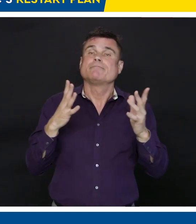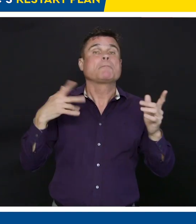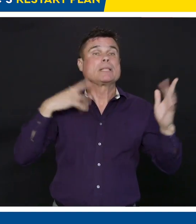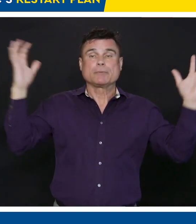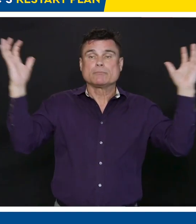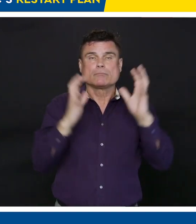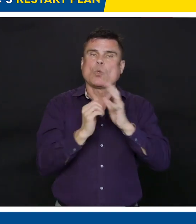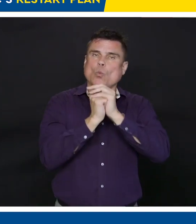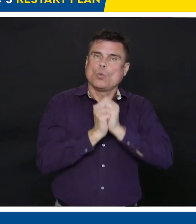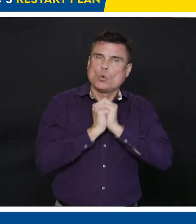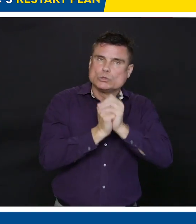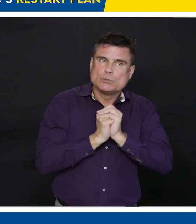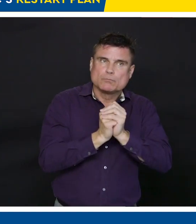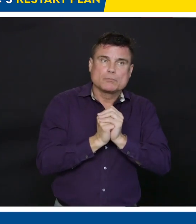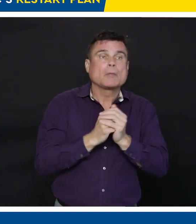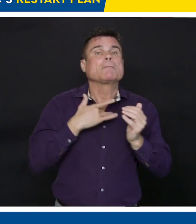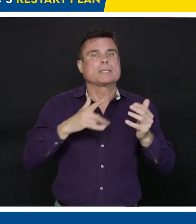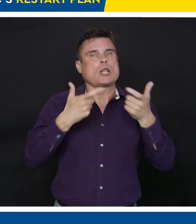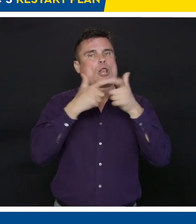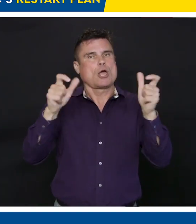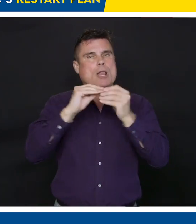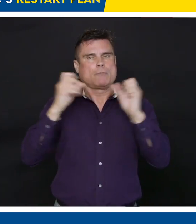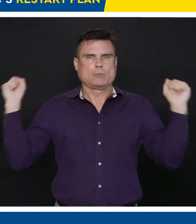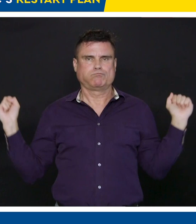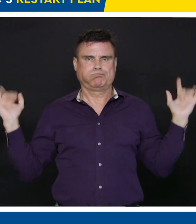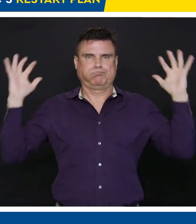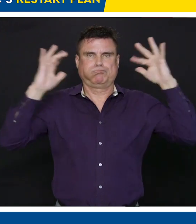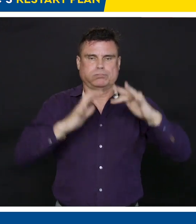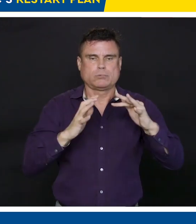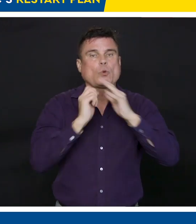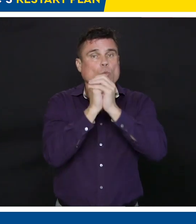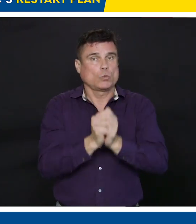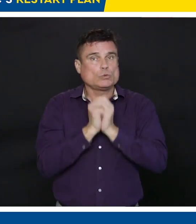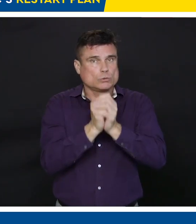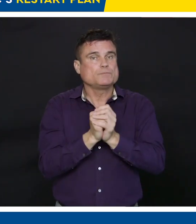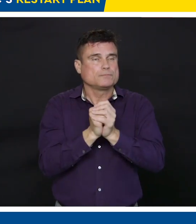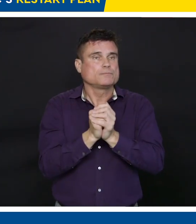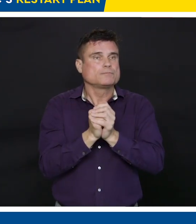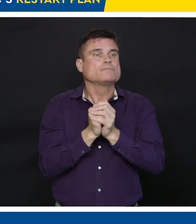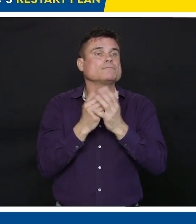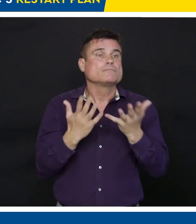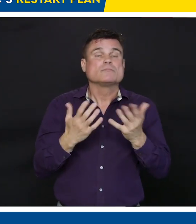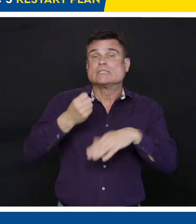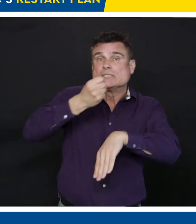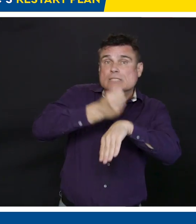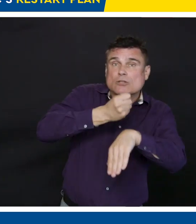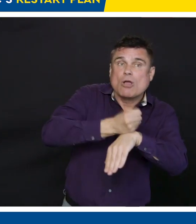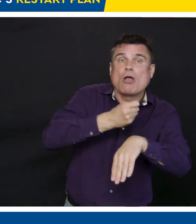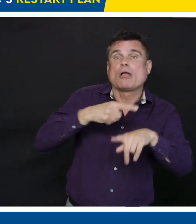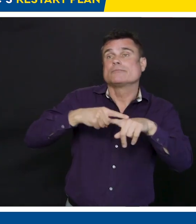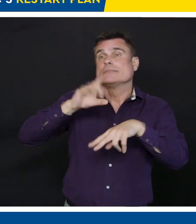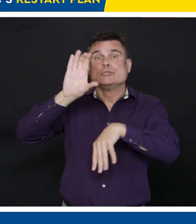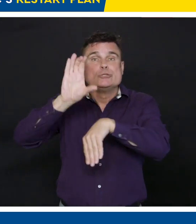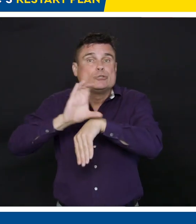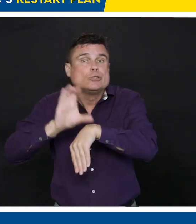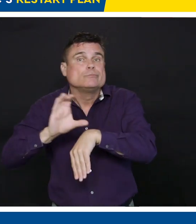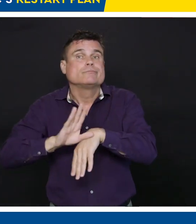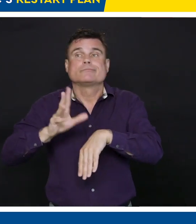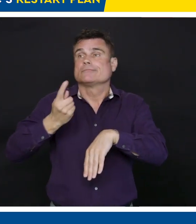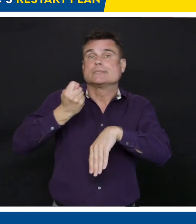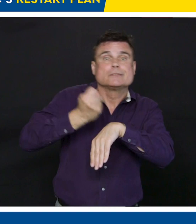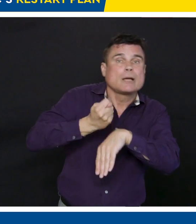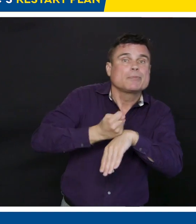a temple, a synagogue, a church. We have been saying to faith leaders, and faith leaders have been practicing with their